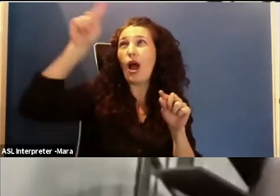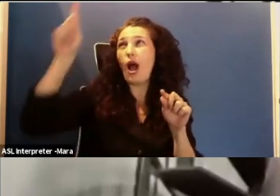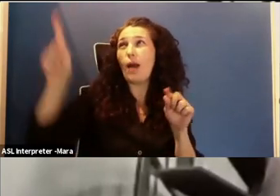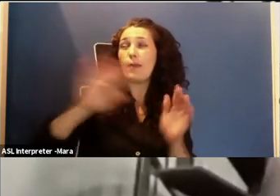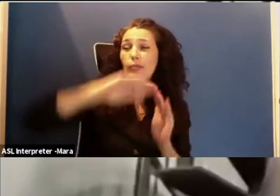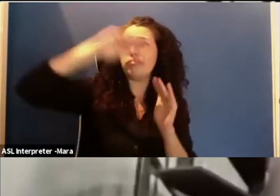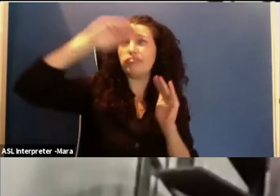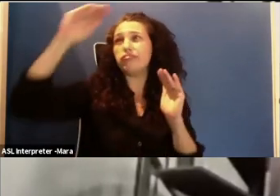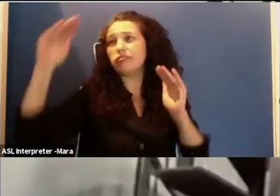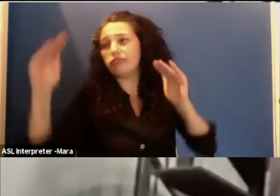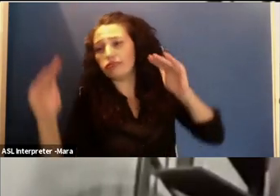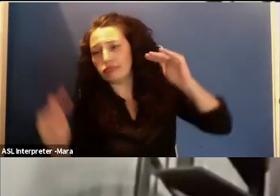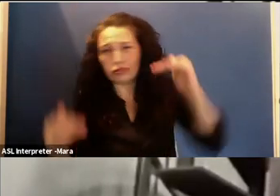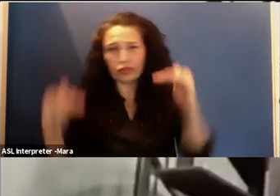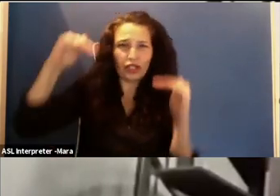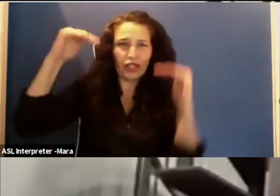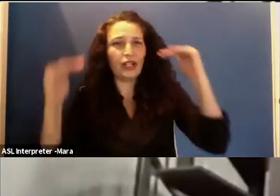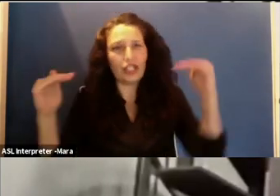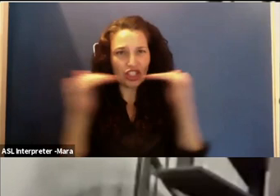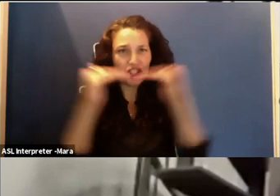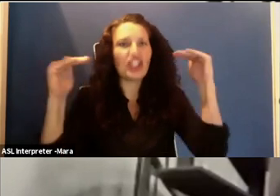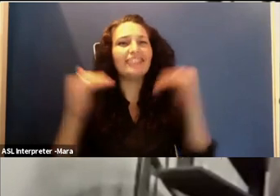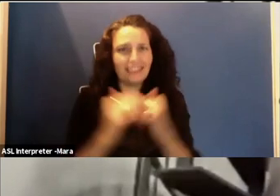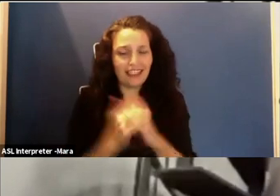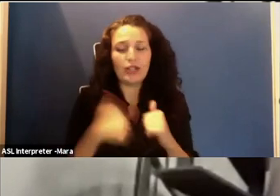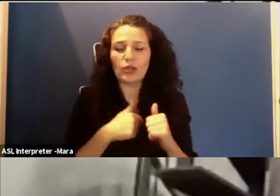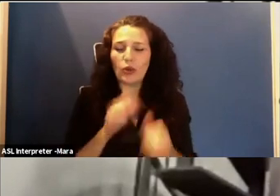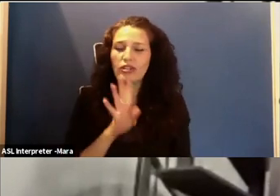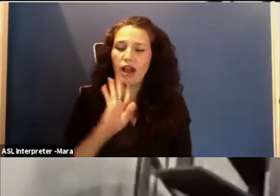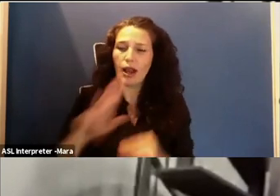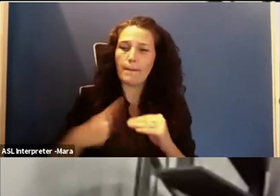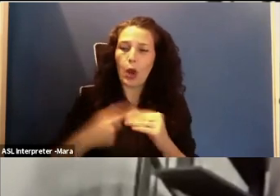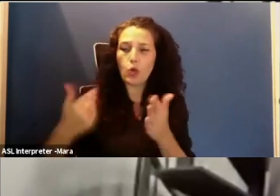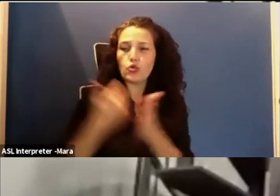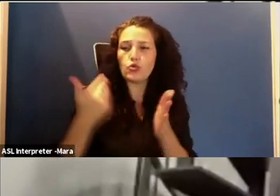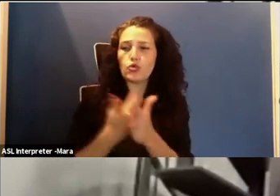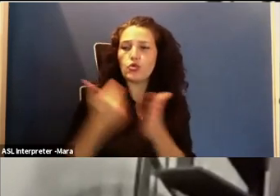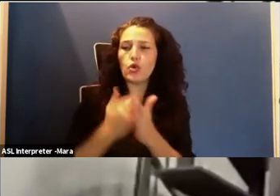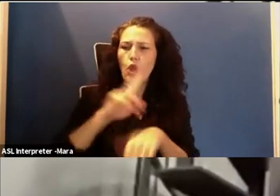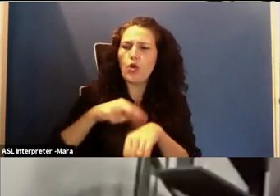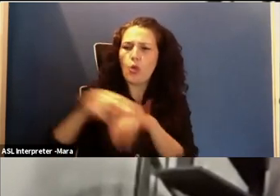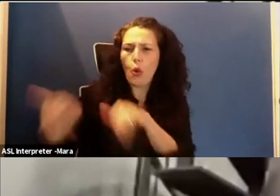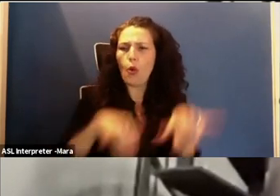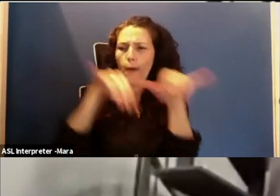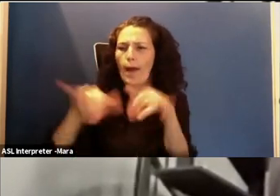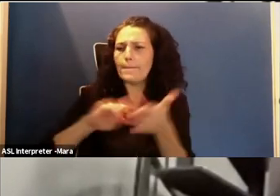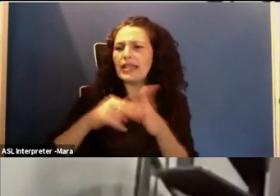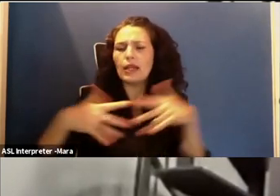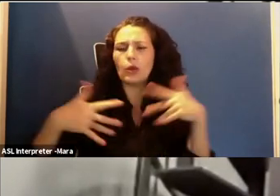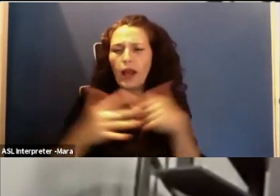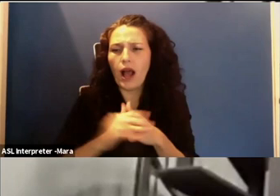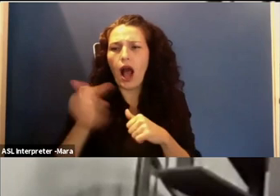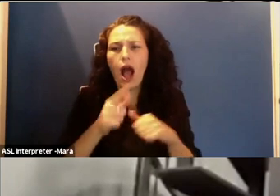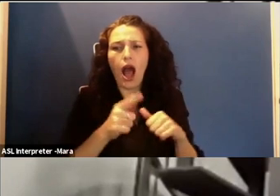We're talking about creating a new normal of fairness. A new normal, I think, is created in part by the images